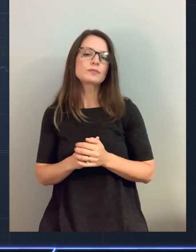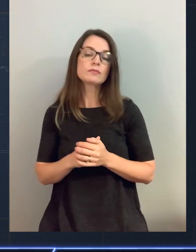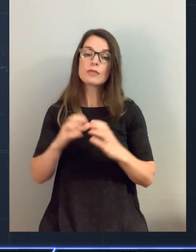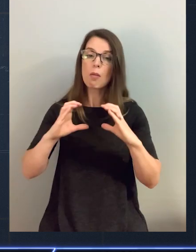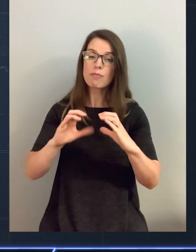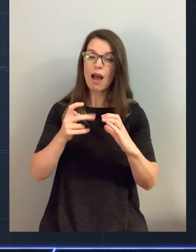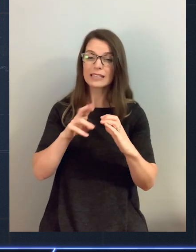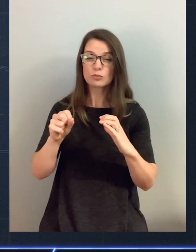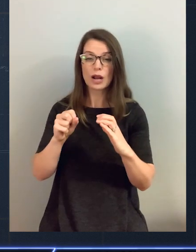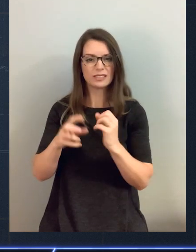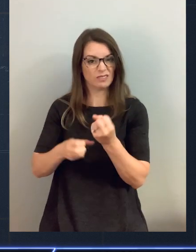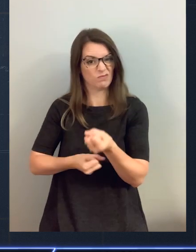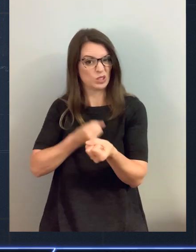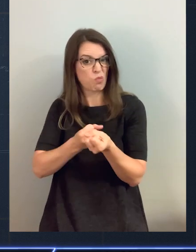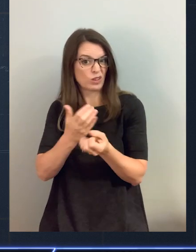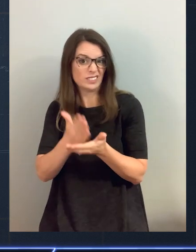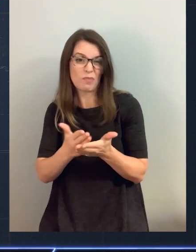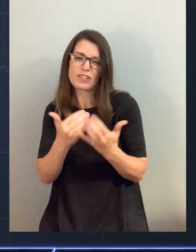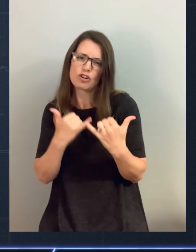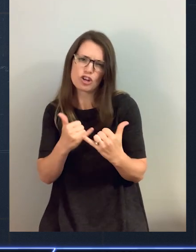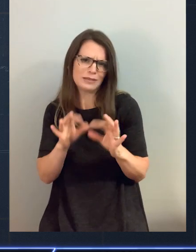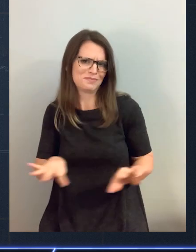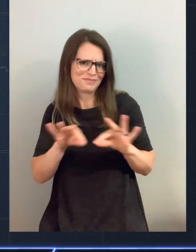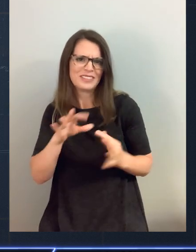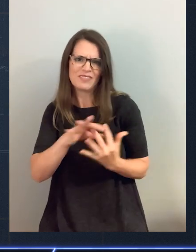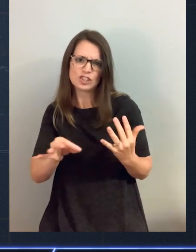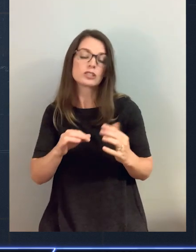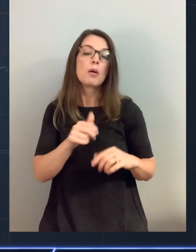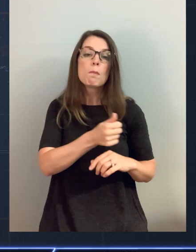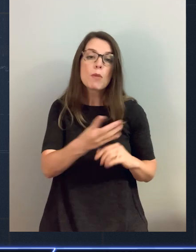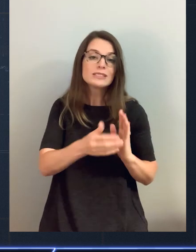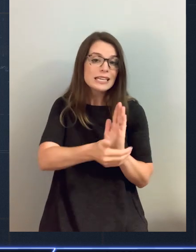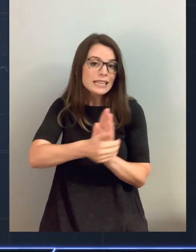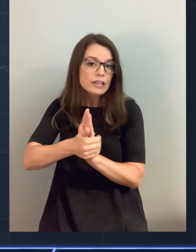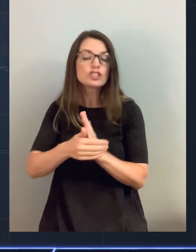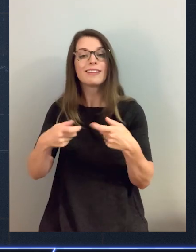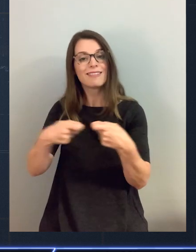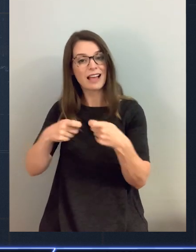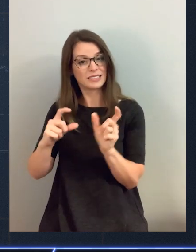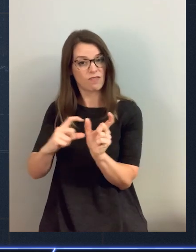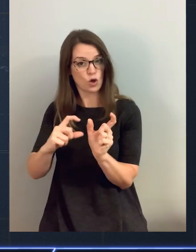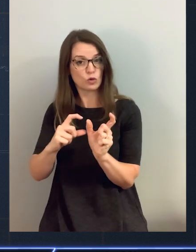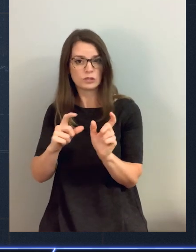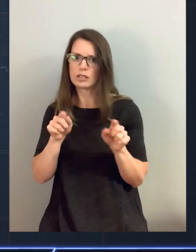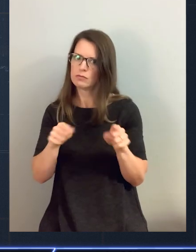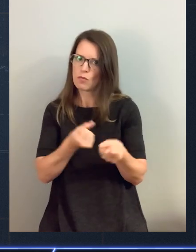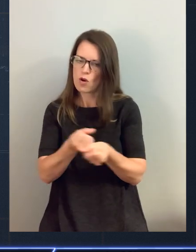The Block Express also supports some really important existing EBS features, things like multi-attach and elastic volumes.